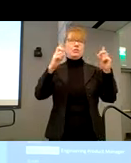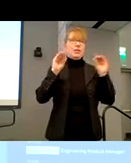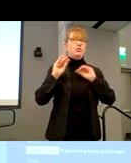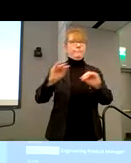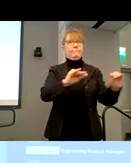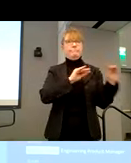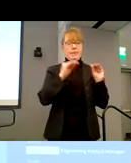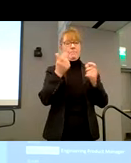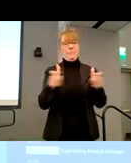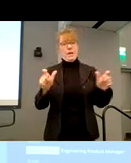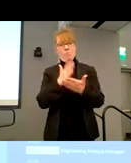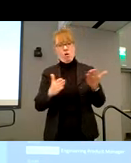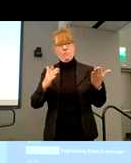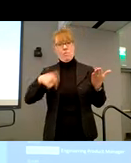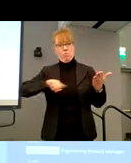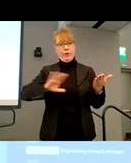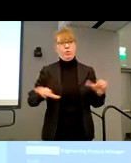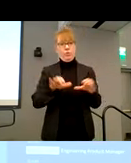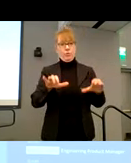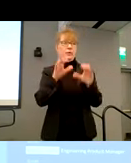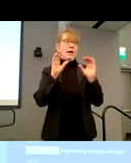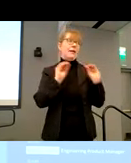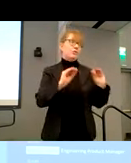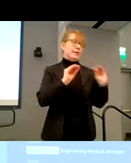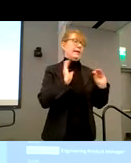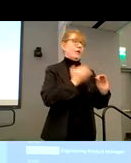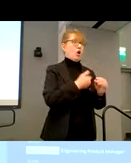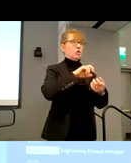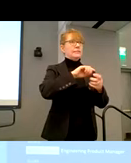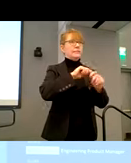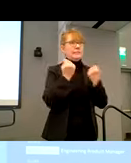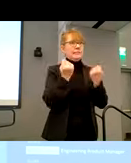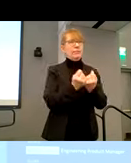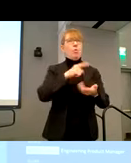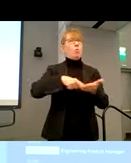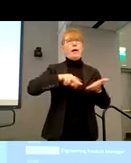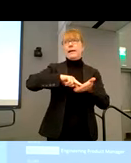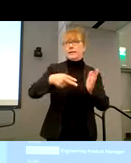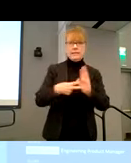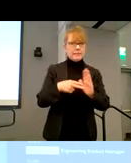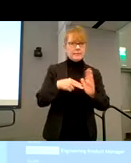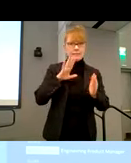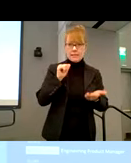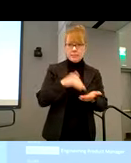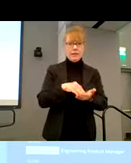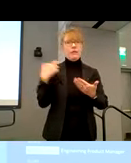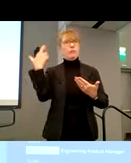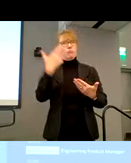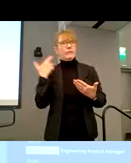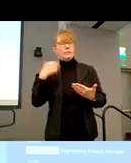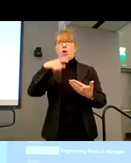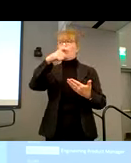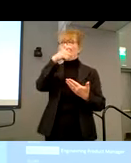we're doing. So we're constantly educating our team on what accessibility is, the people that accessibility impacts,